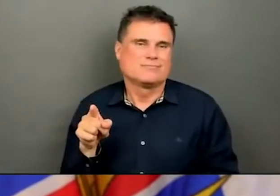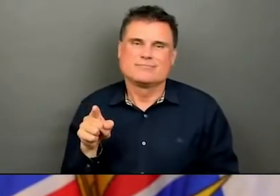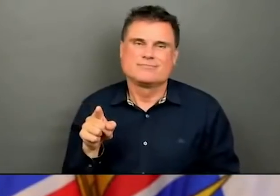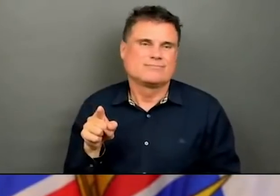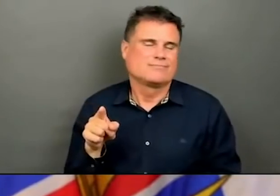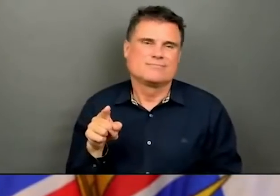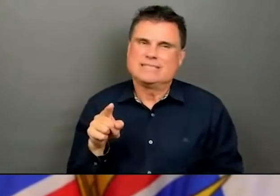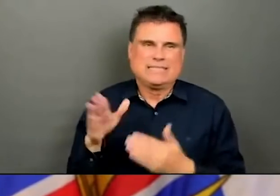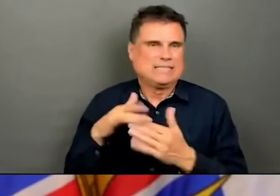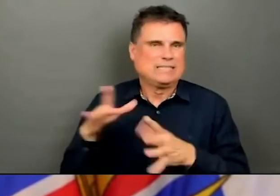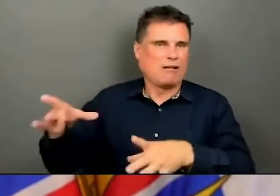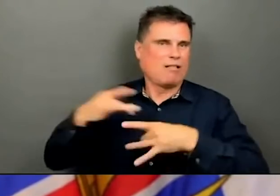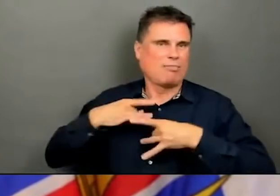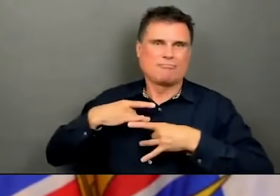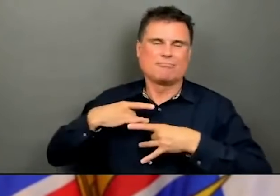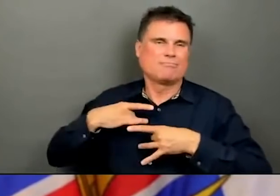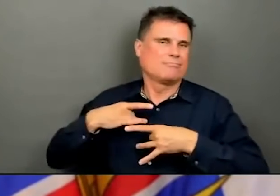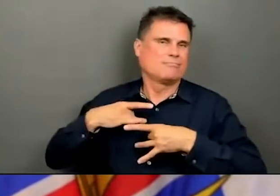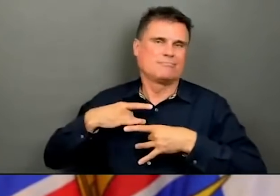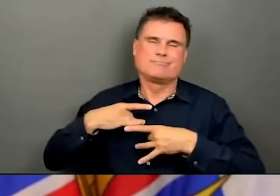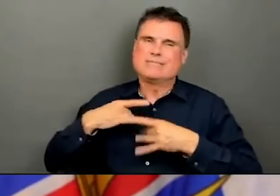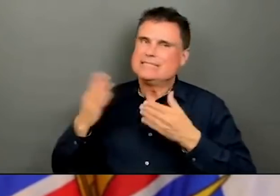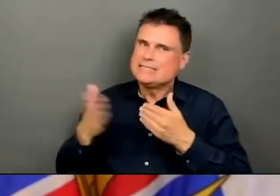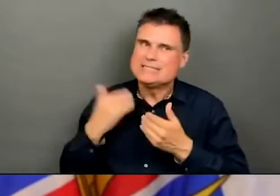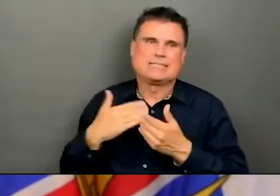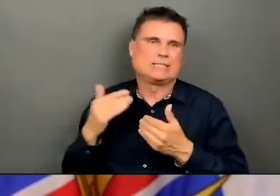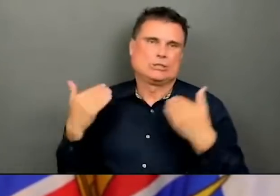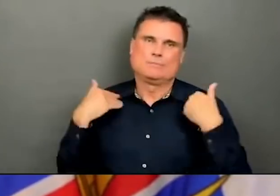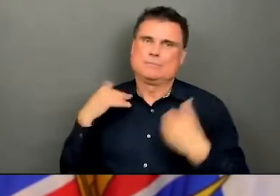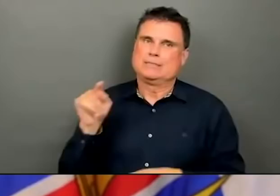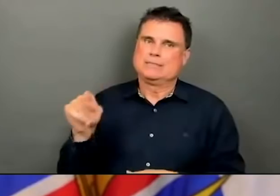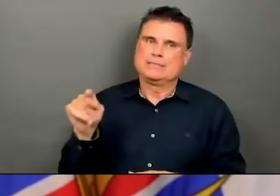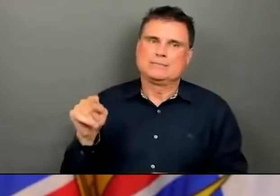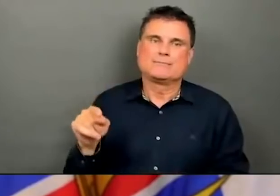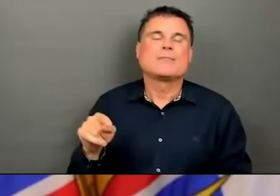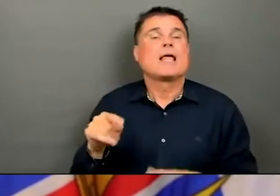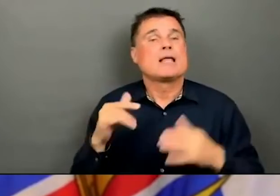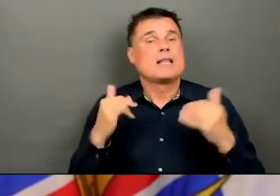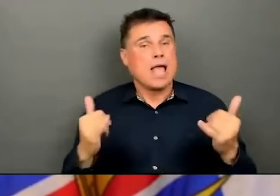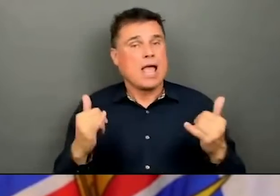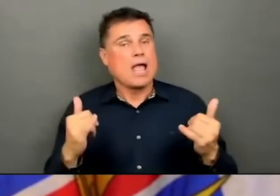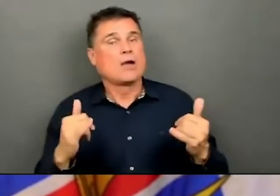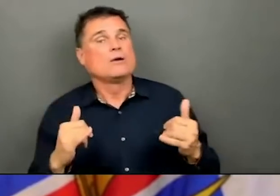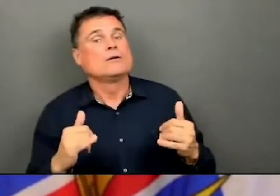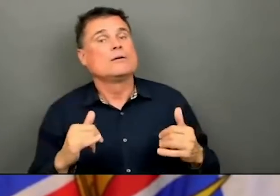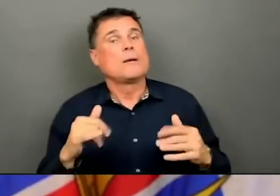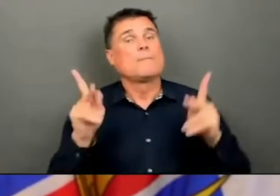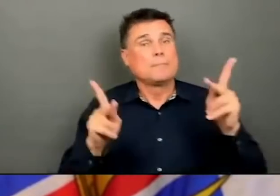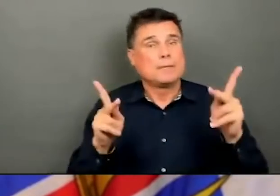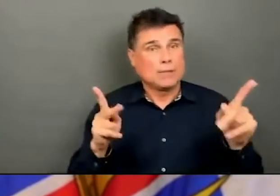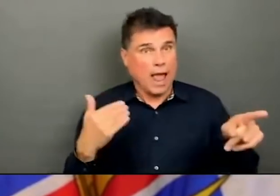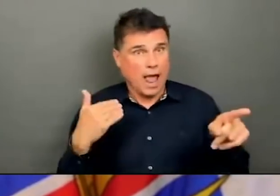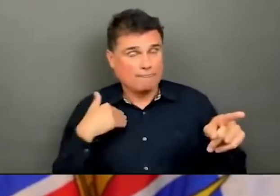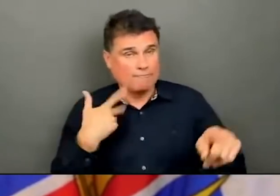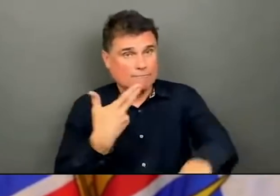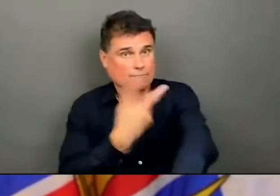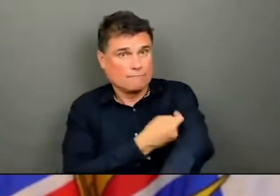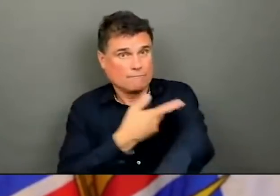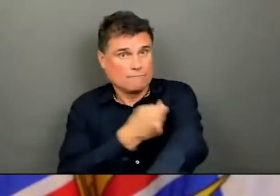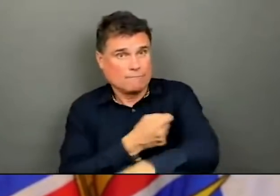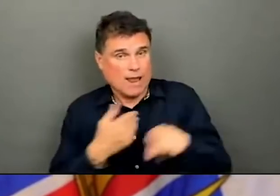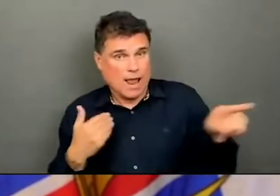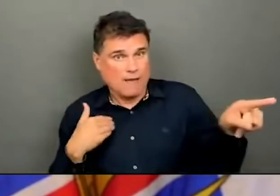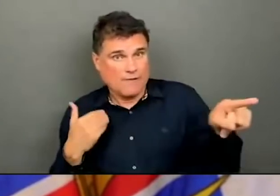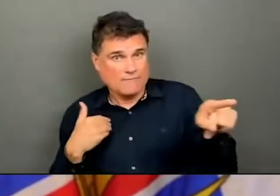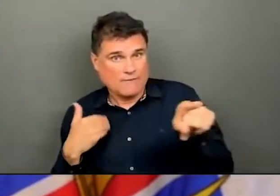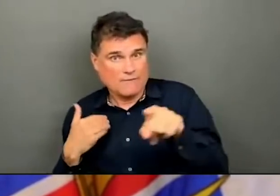We're moving into a place where people are immunized, where we can put increased space so it's not full on